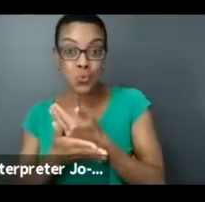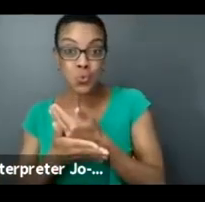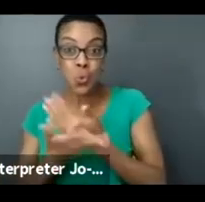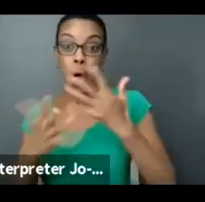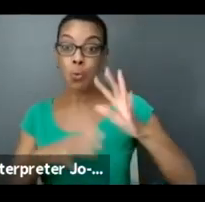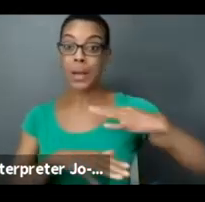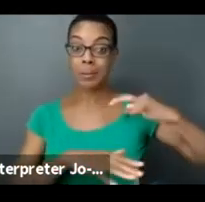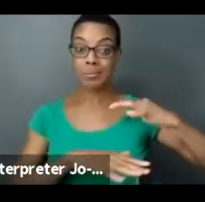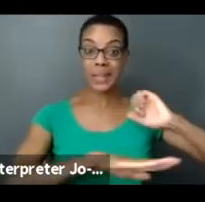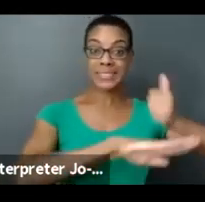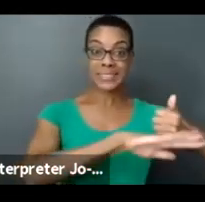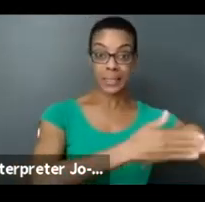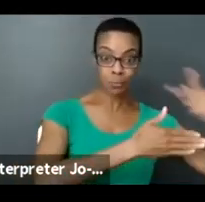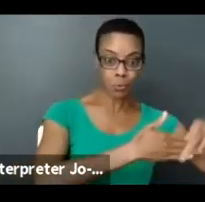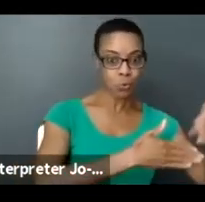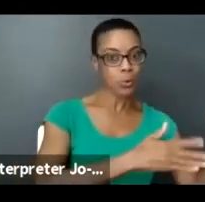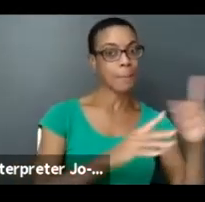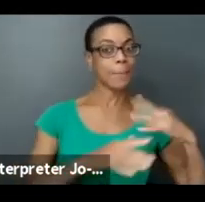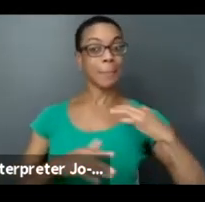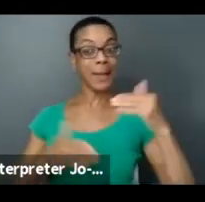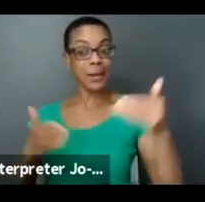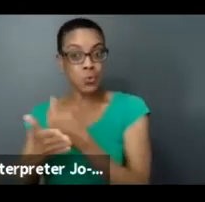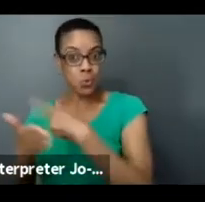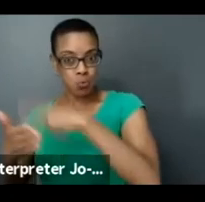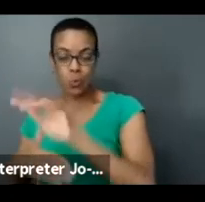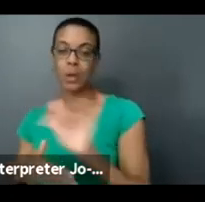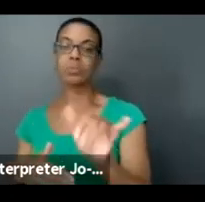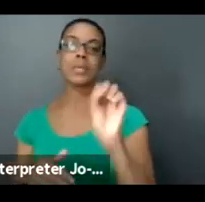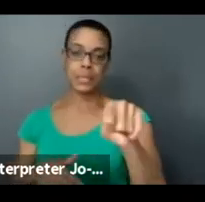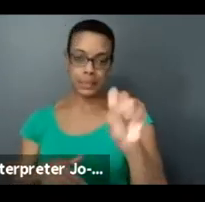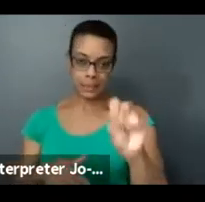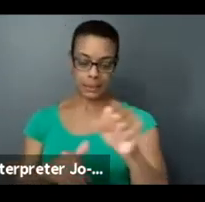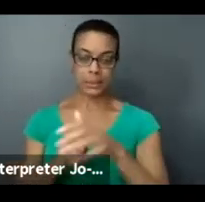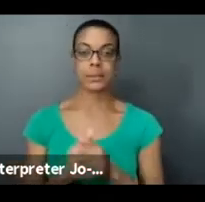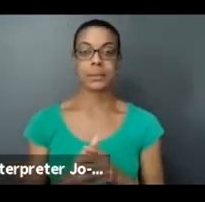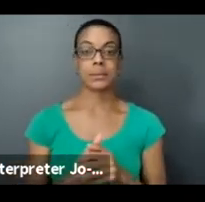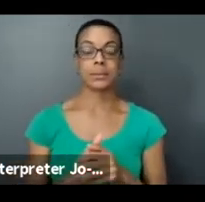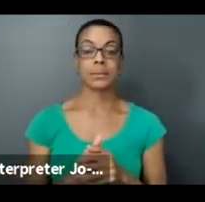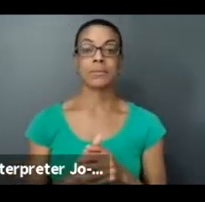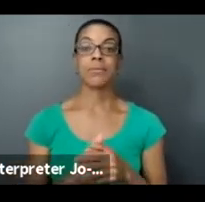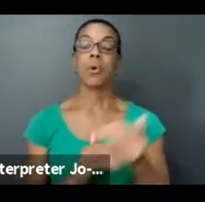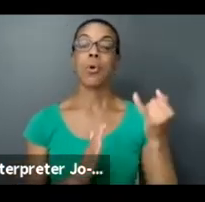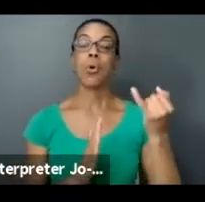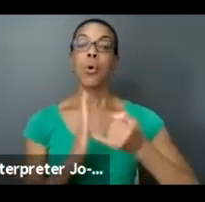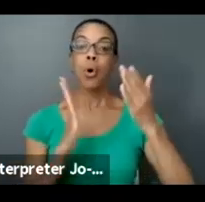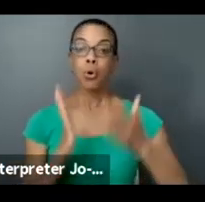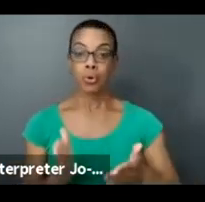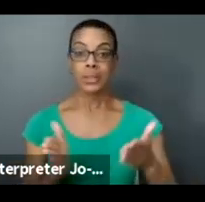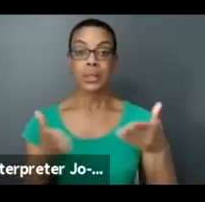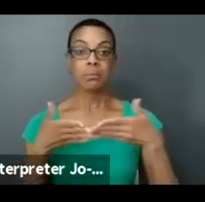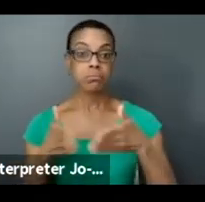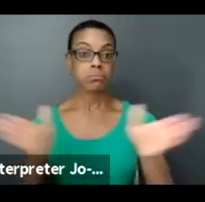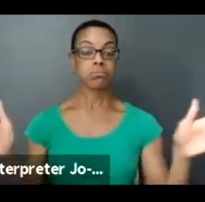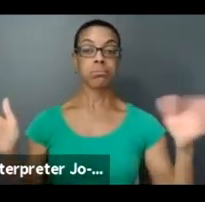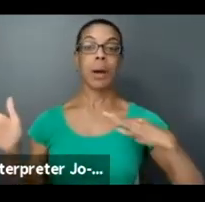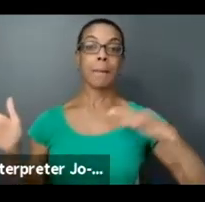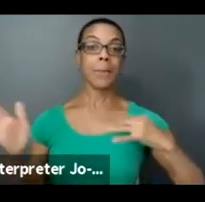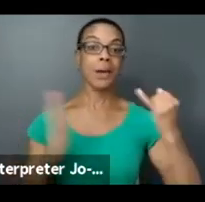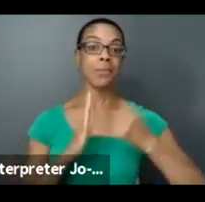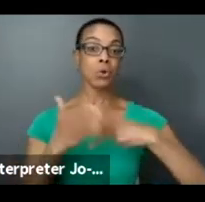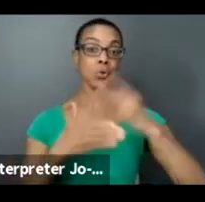Can organizations that do arts work but have a broader social service mandate apply for arts programming?